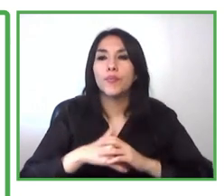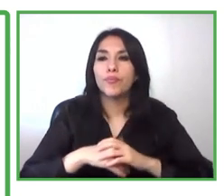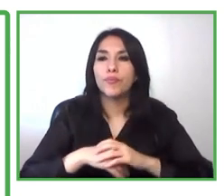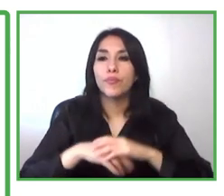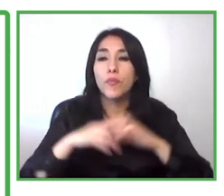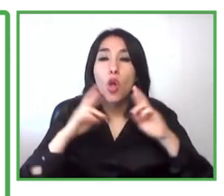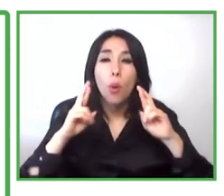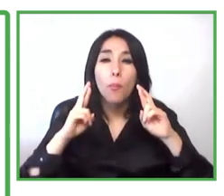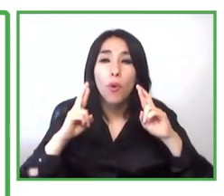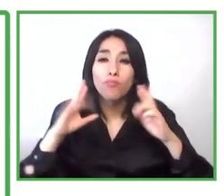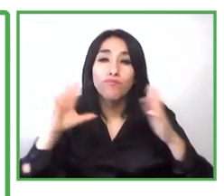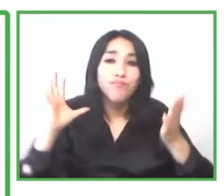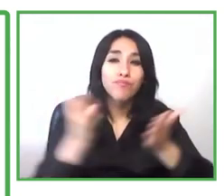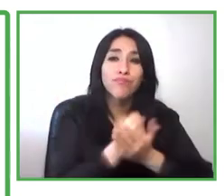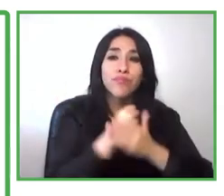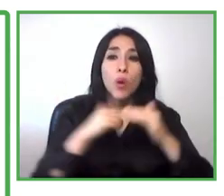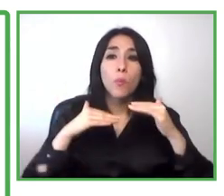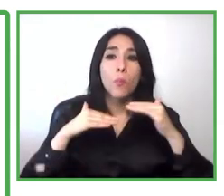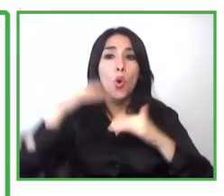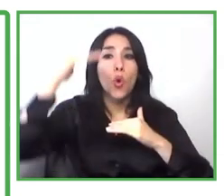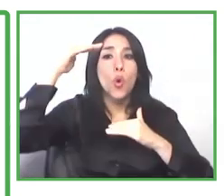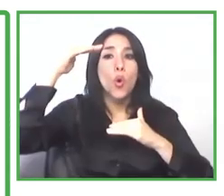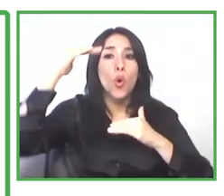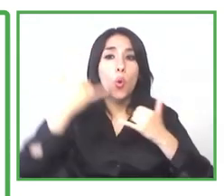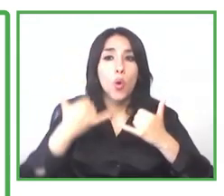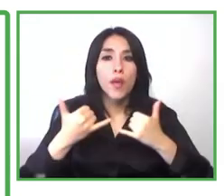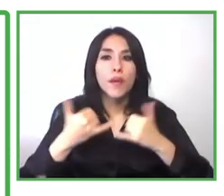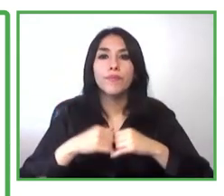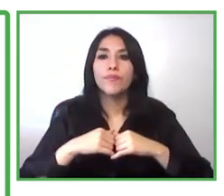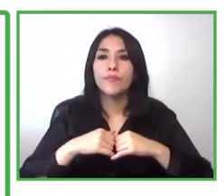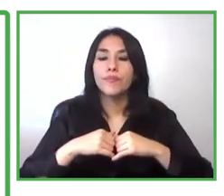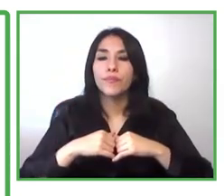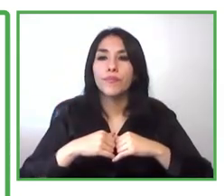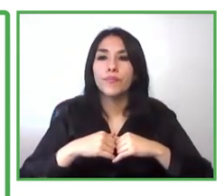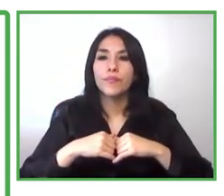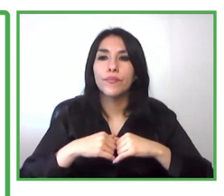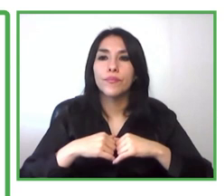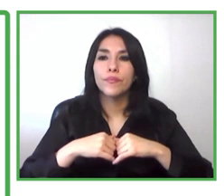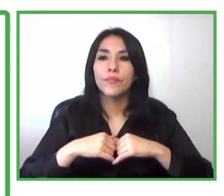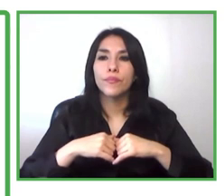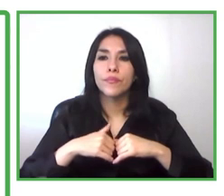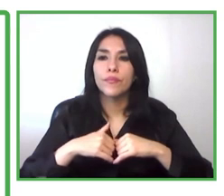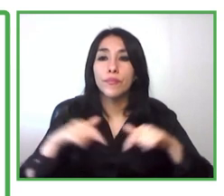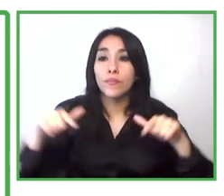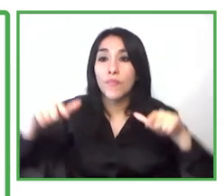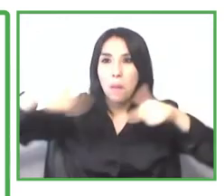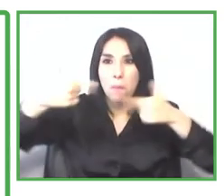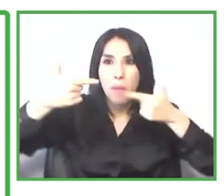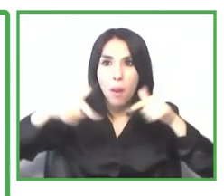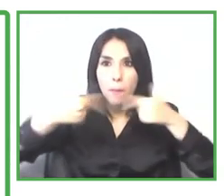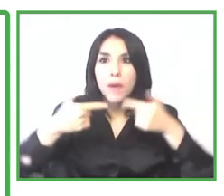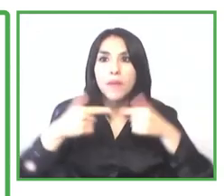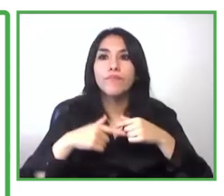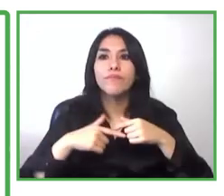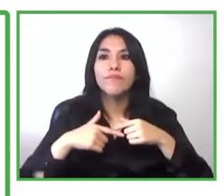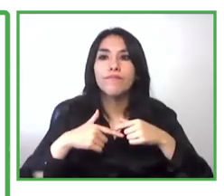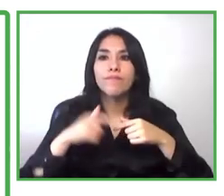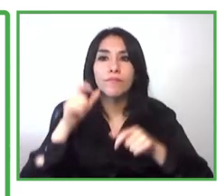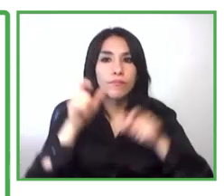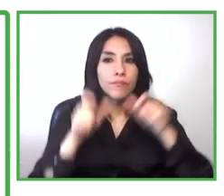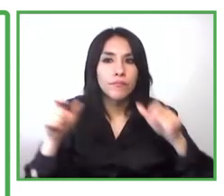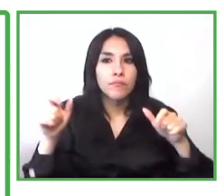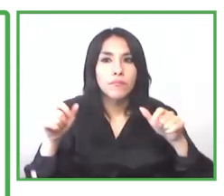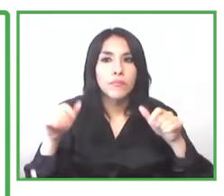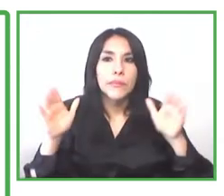like small club where people in the cities meet share what they need support